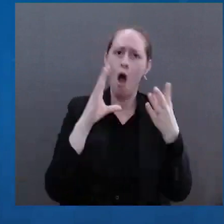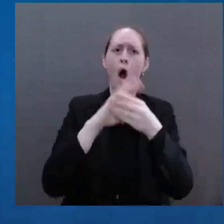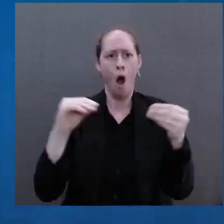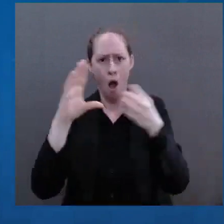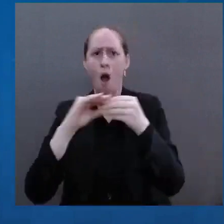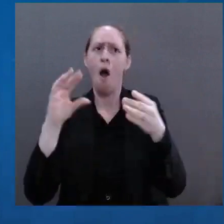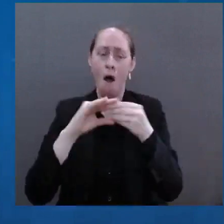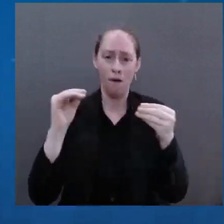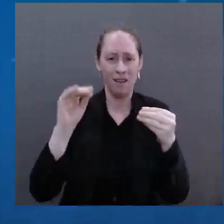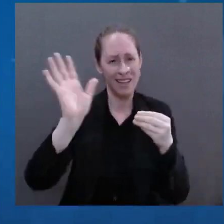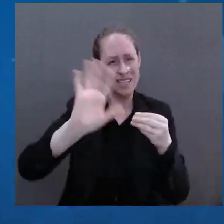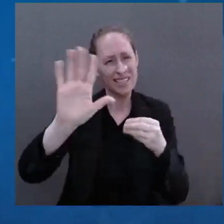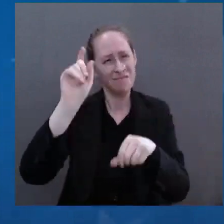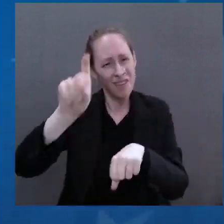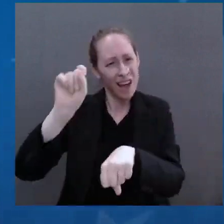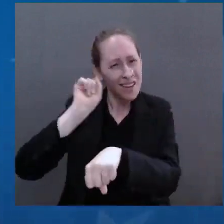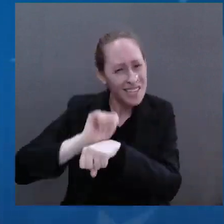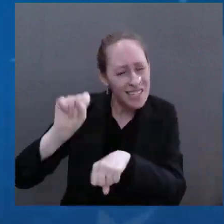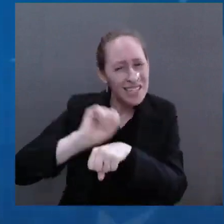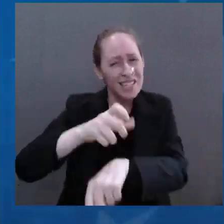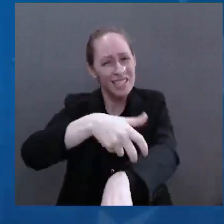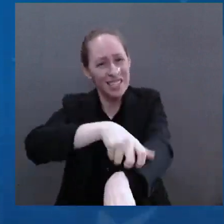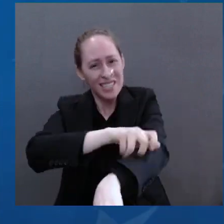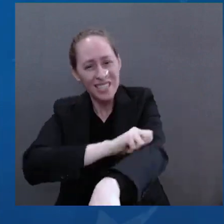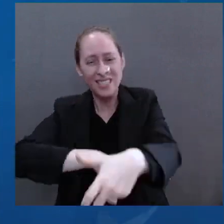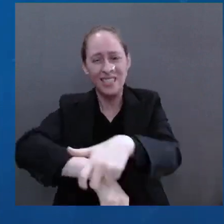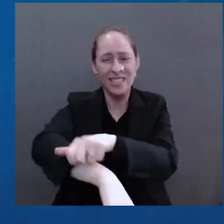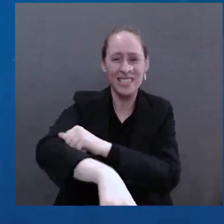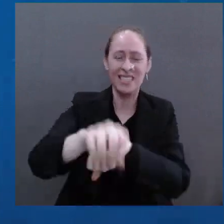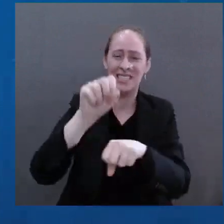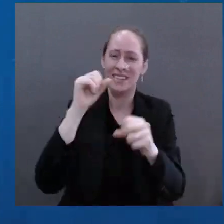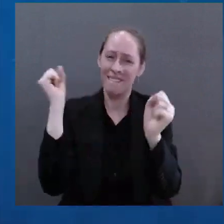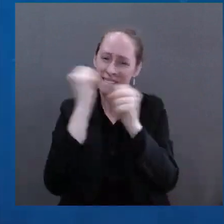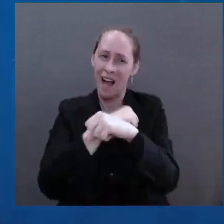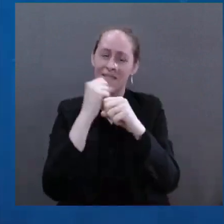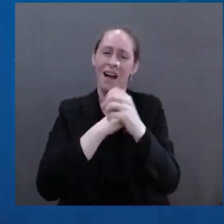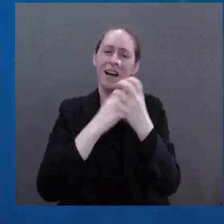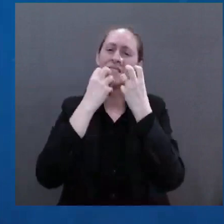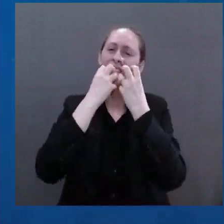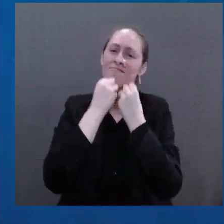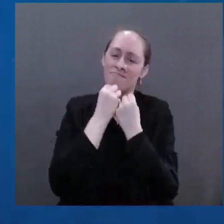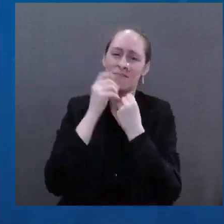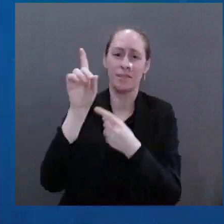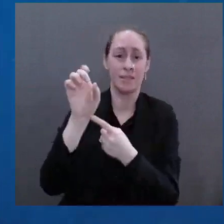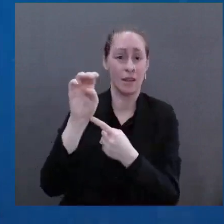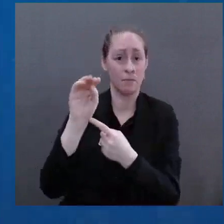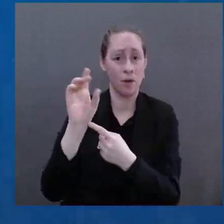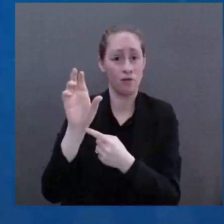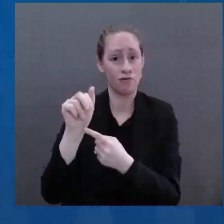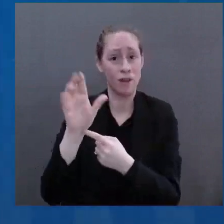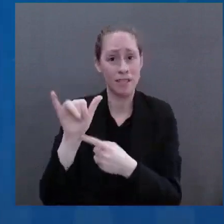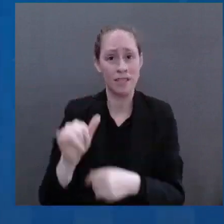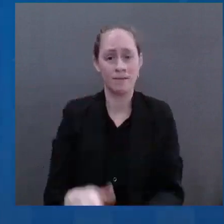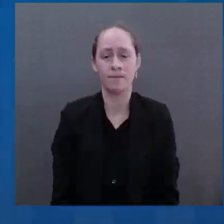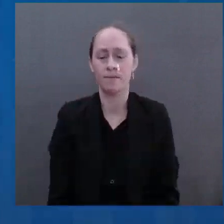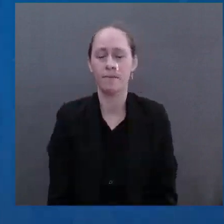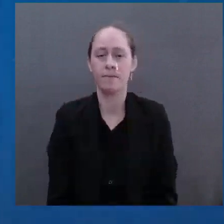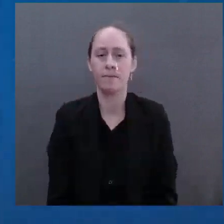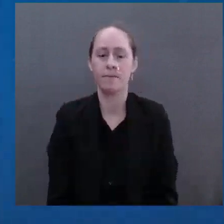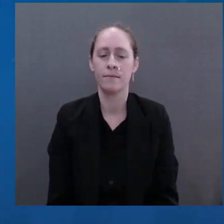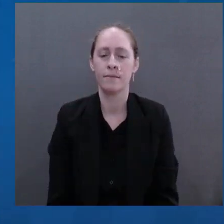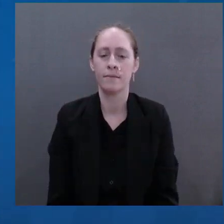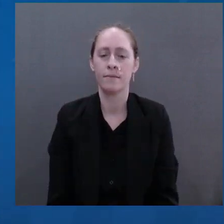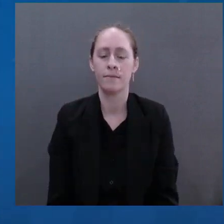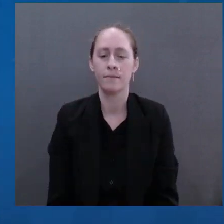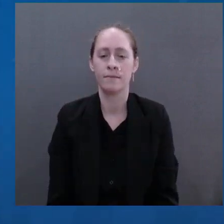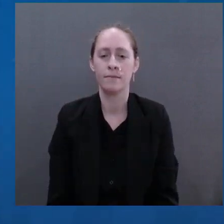That's why I came to Europe again this week with a clear and